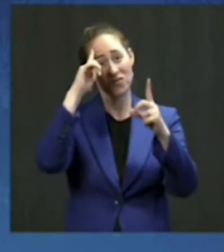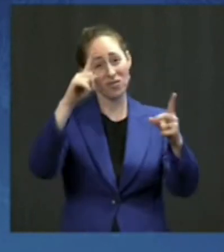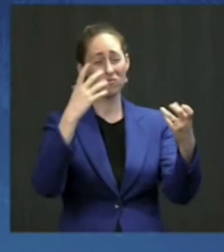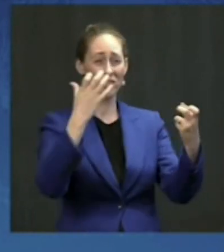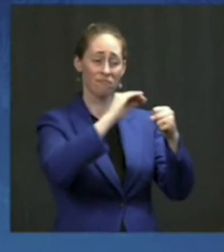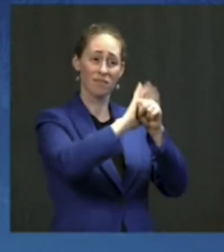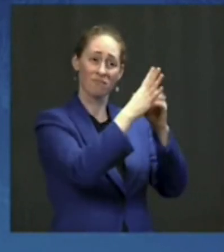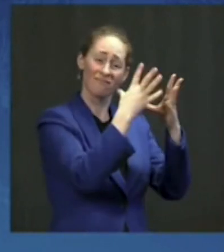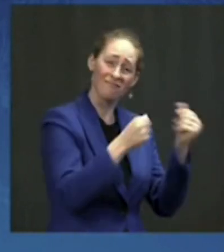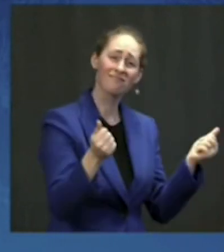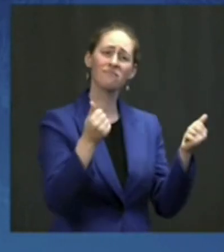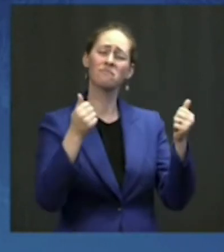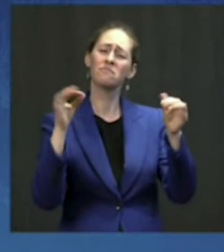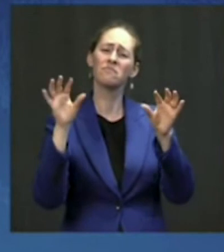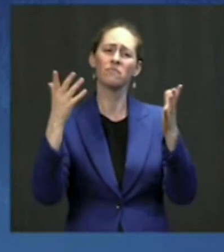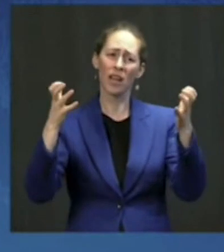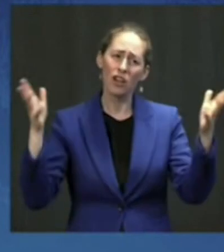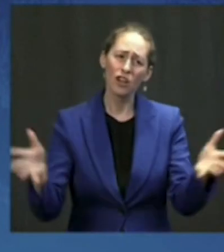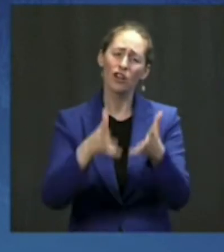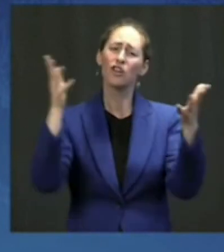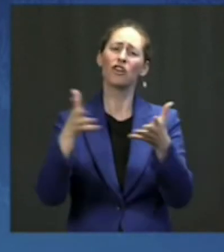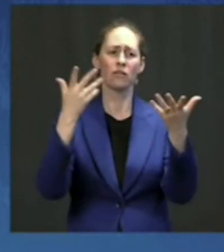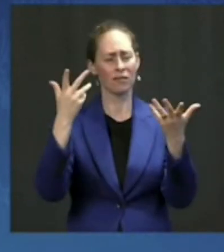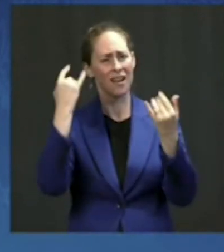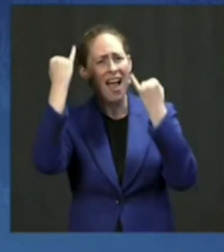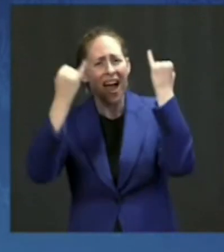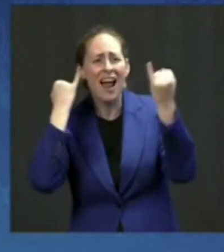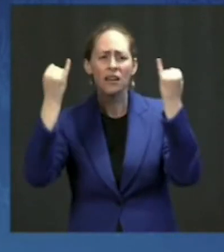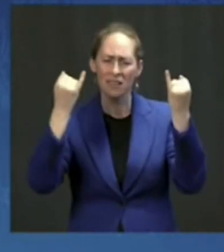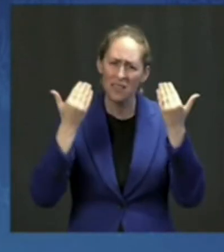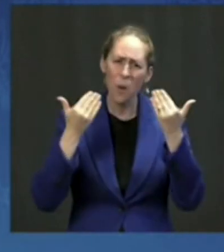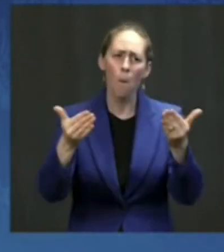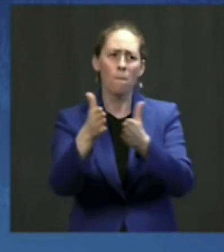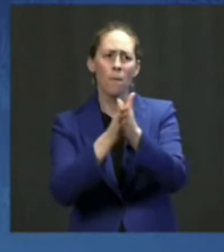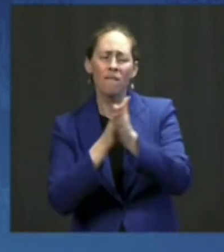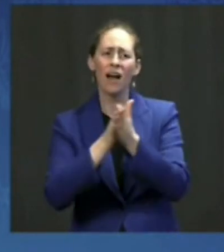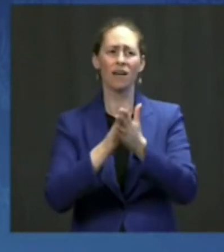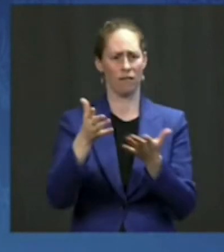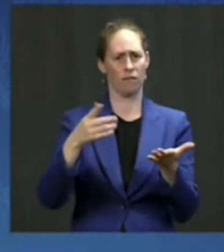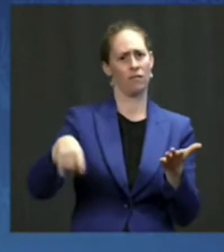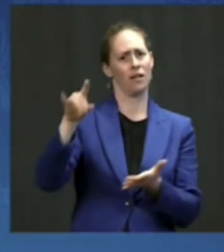I believe we should use them. We all benefit if we can get more people vaccinated.